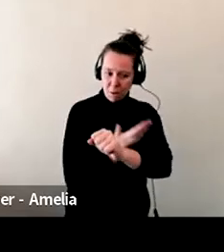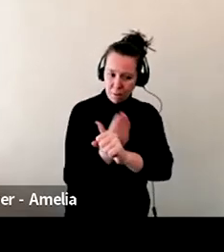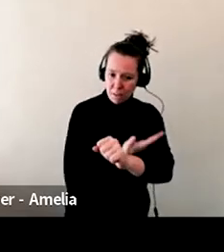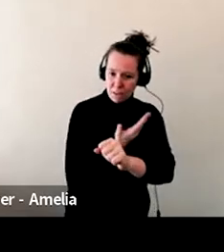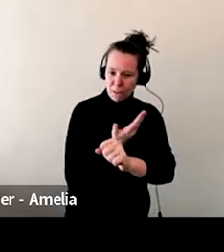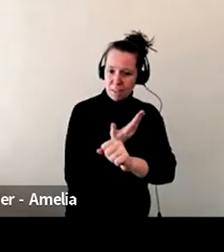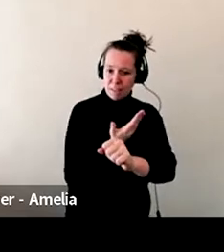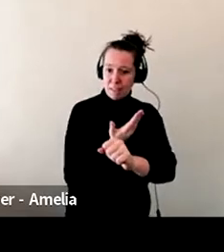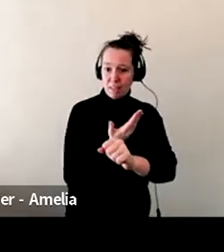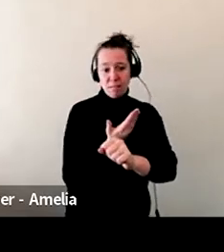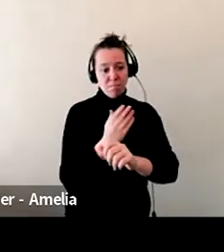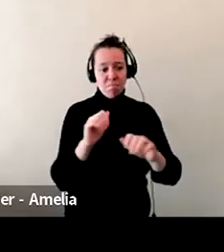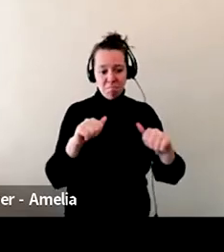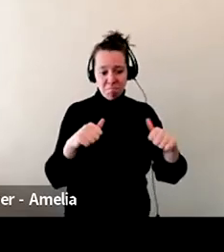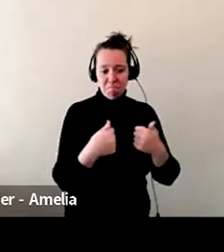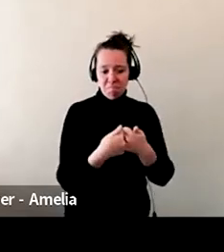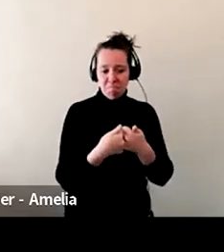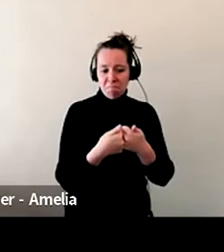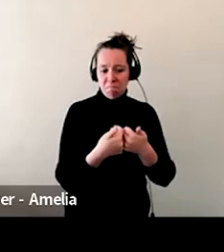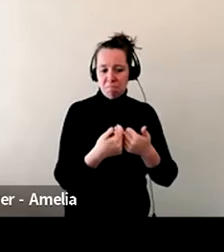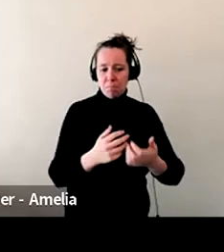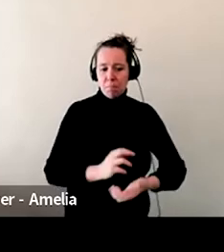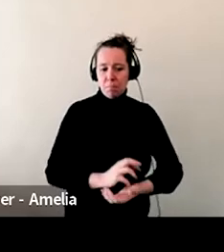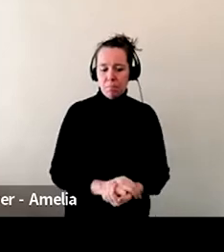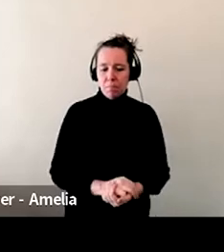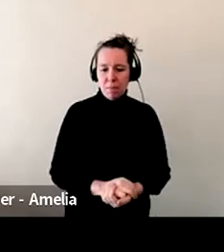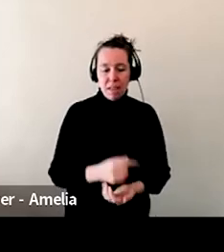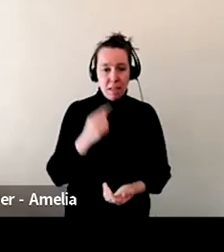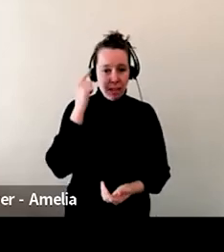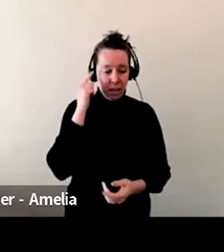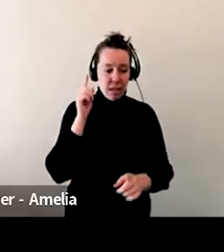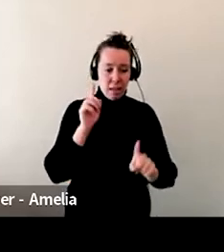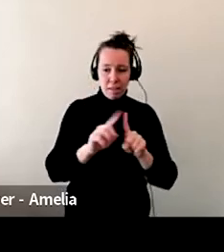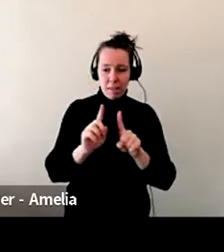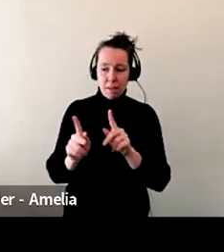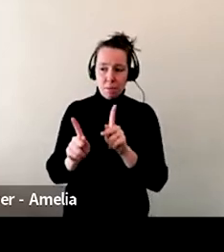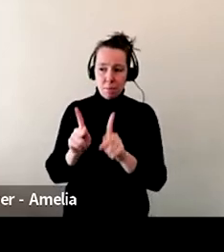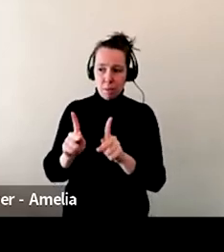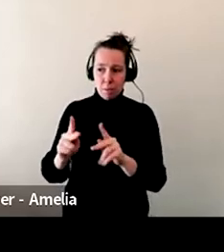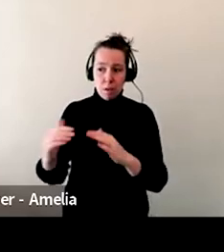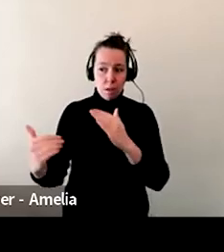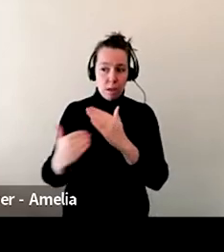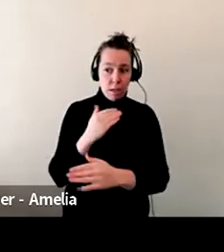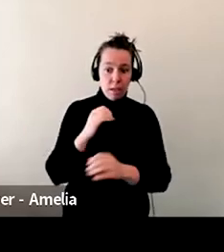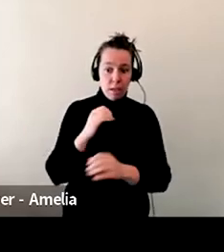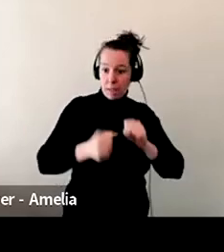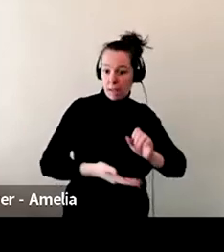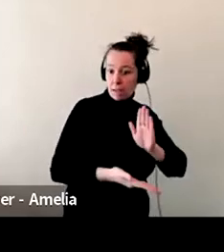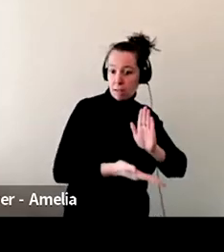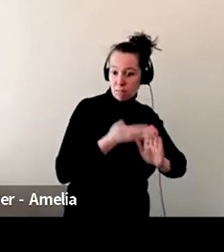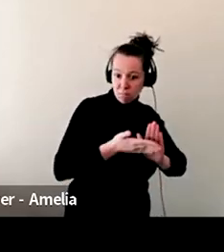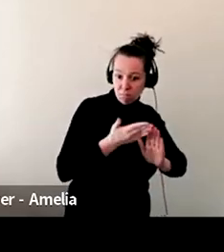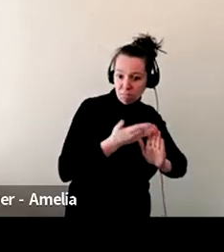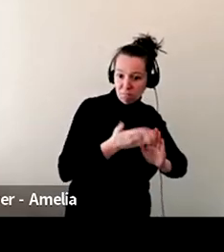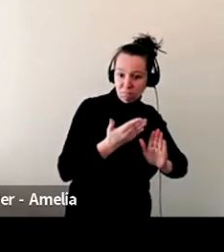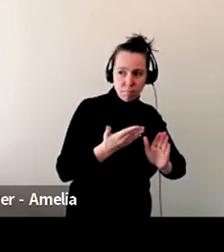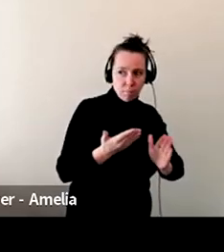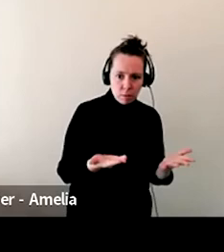primarily. So I had a hard time finding contractors, honestly, and that I'll explain that on the pandemic.